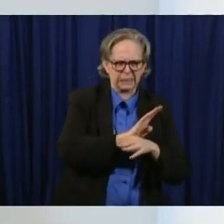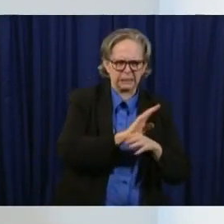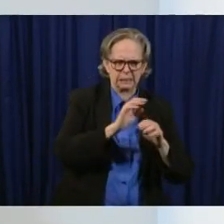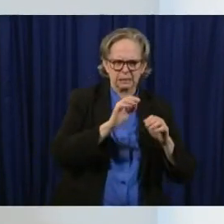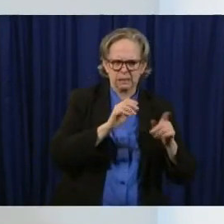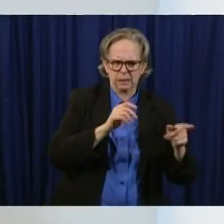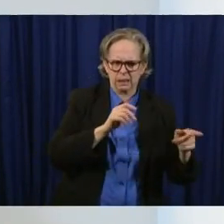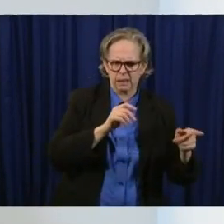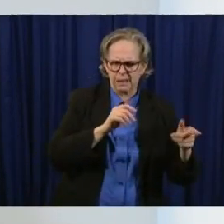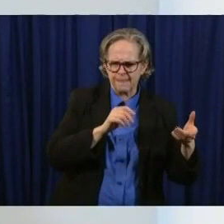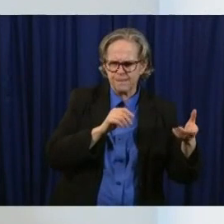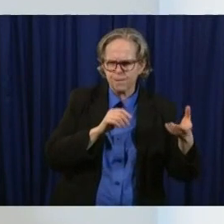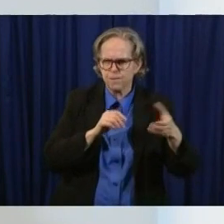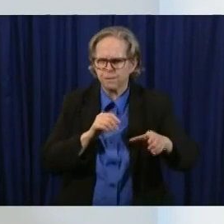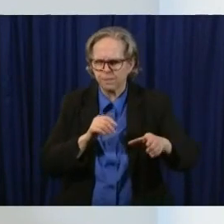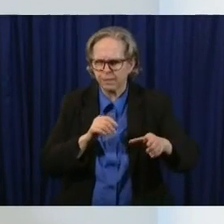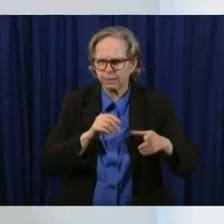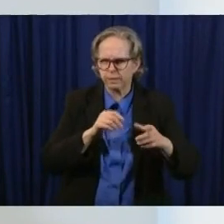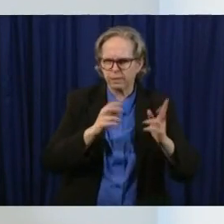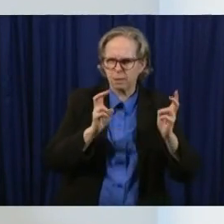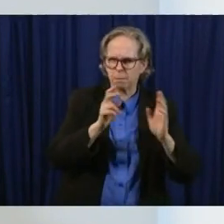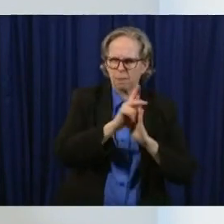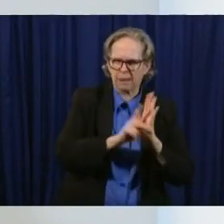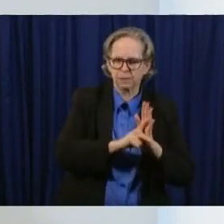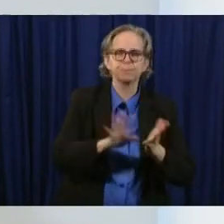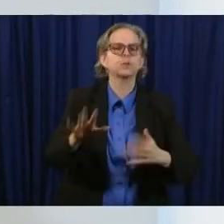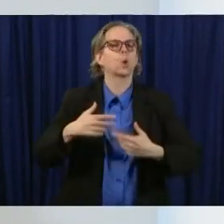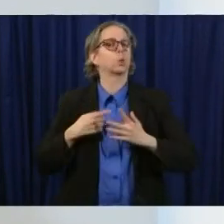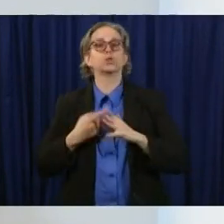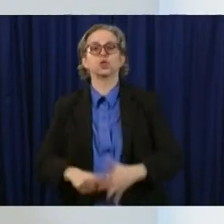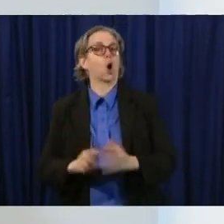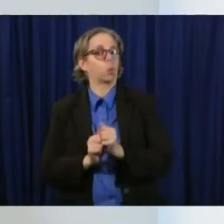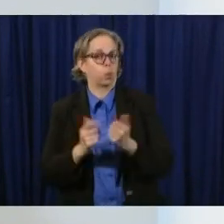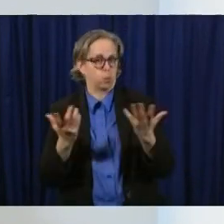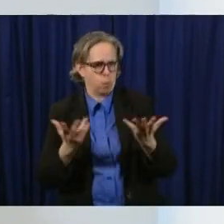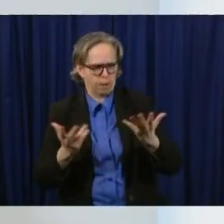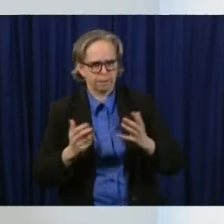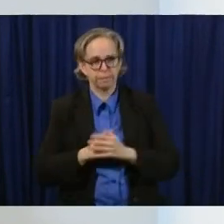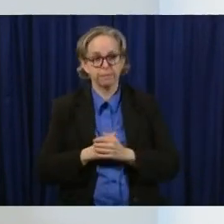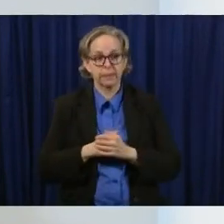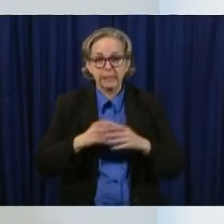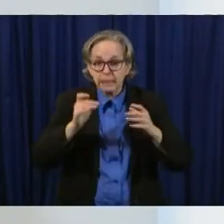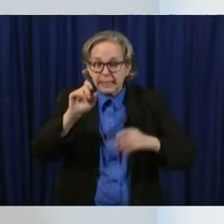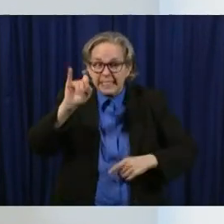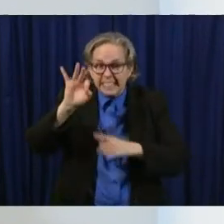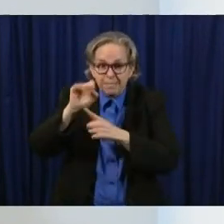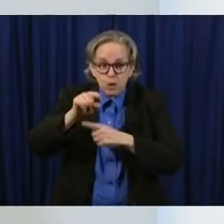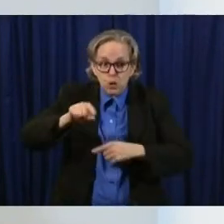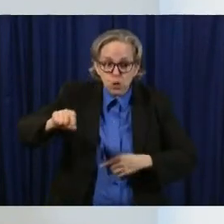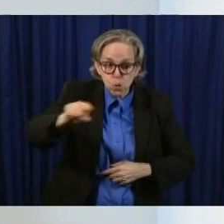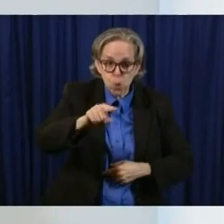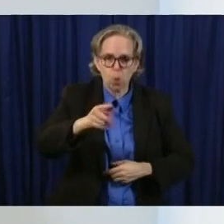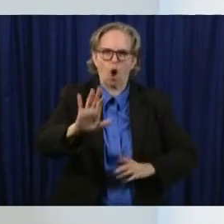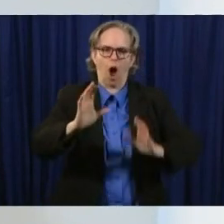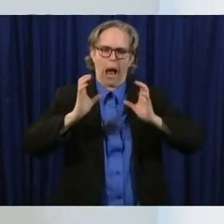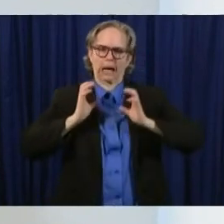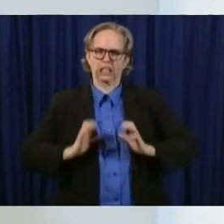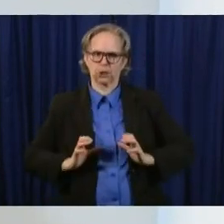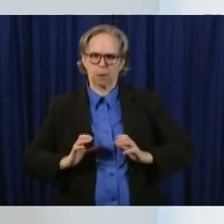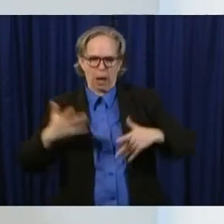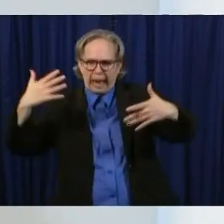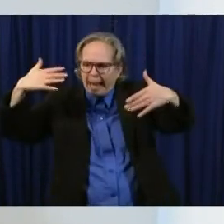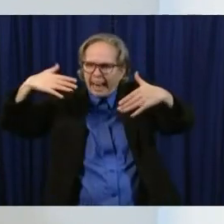first of all for Ohioans when you are a customer in an Ohio business you should